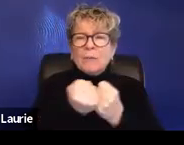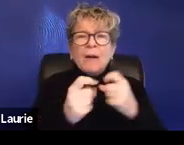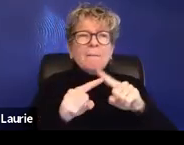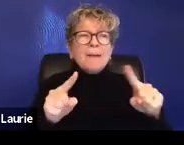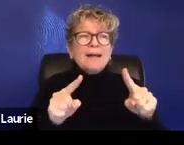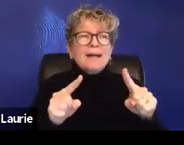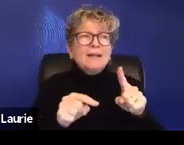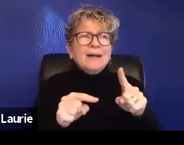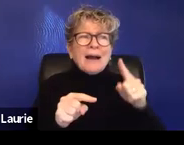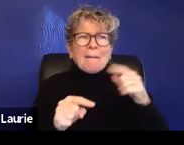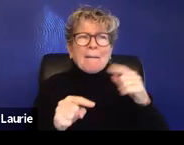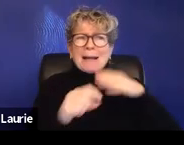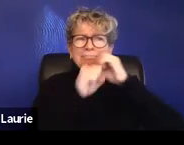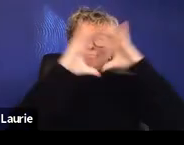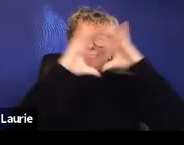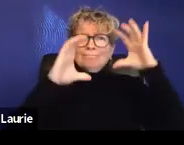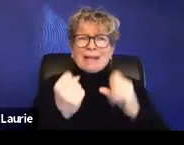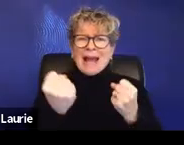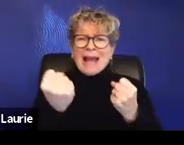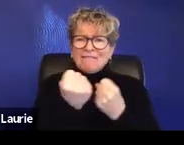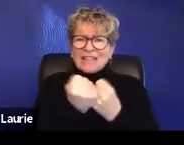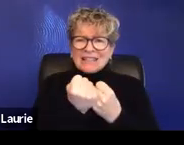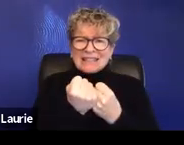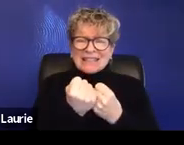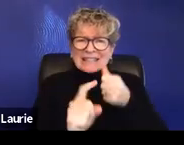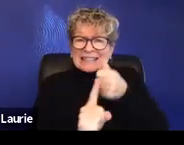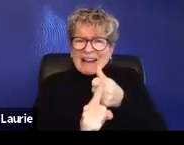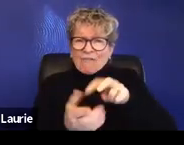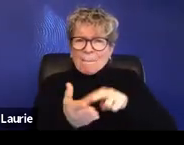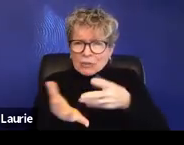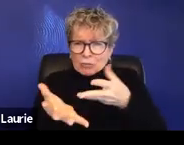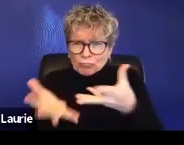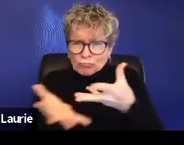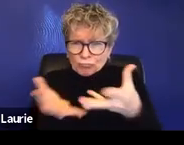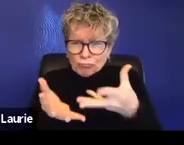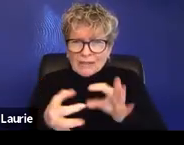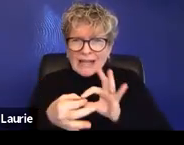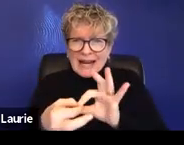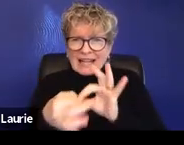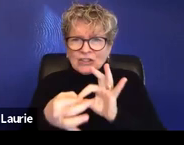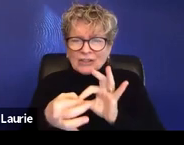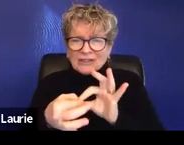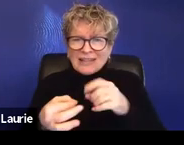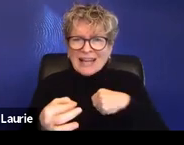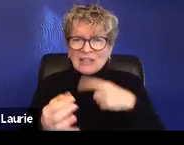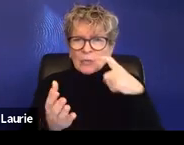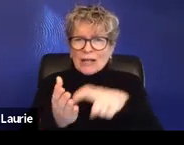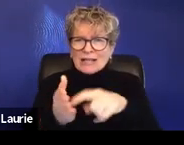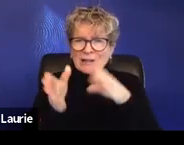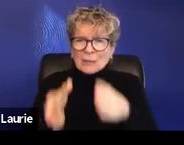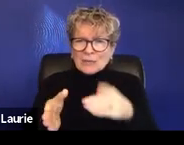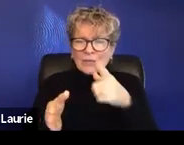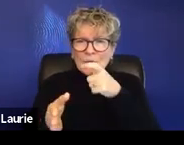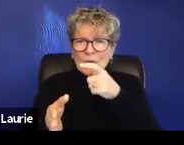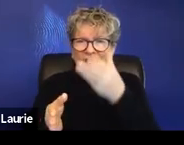I believe advocacy is about relationship building and connection and seeing people for who they are and what they're experiencing.